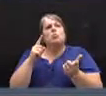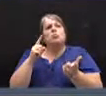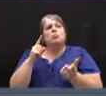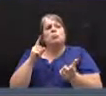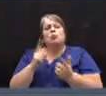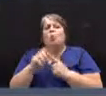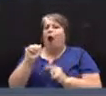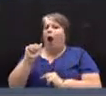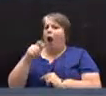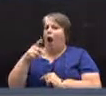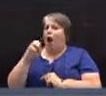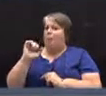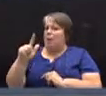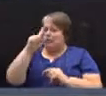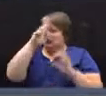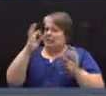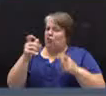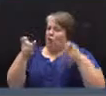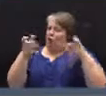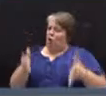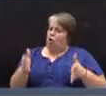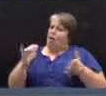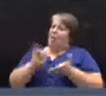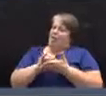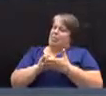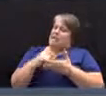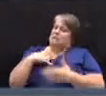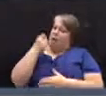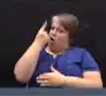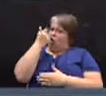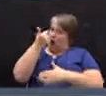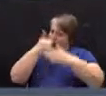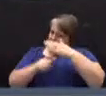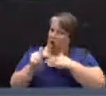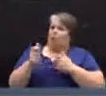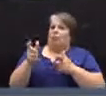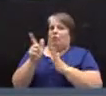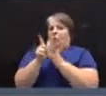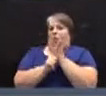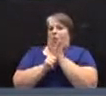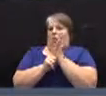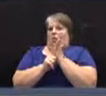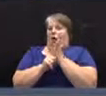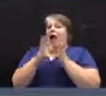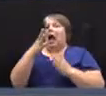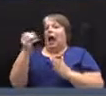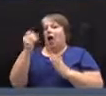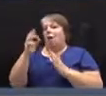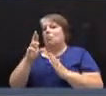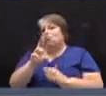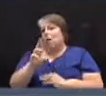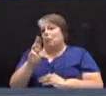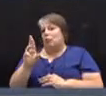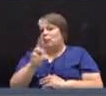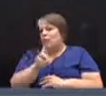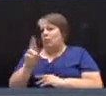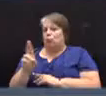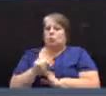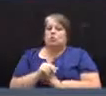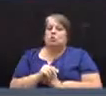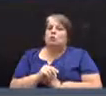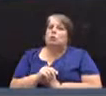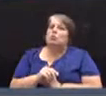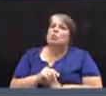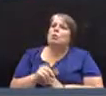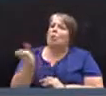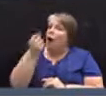decision of the moderator, but that's my reading of the law and of the rules. Can I follow up? Sure. Do